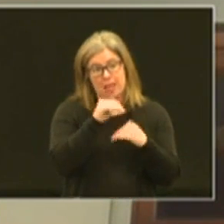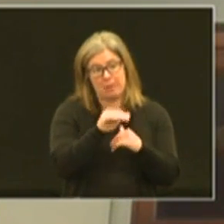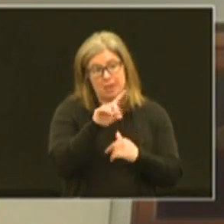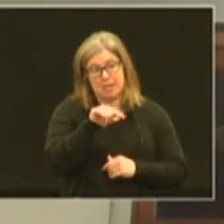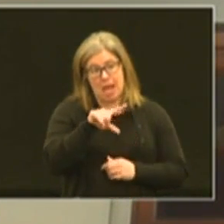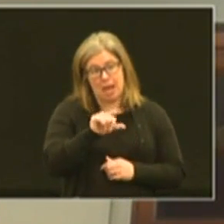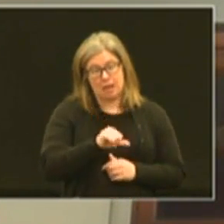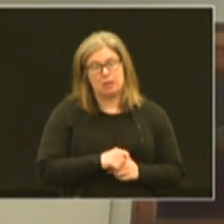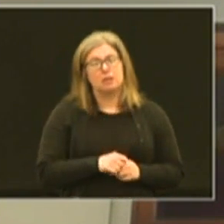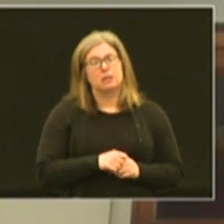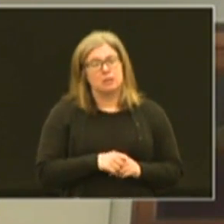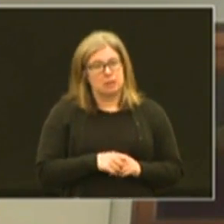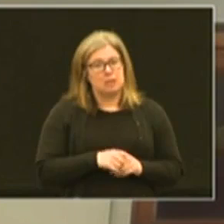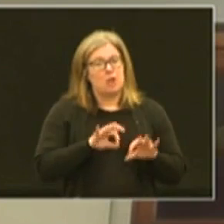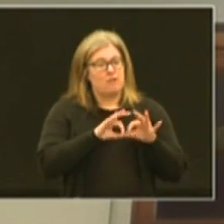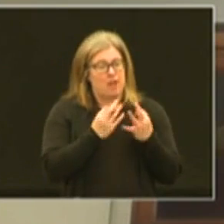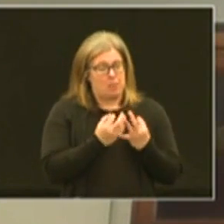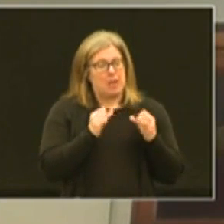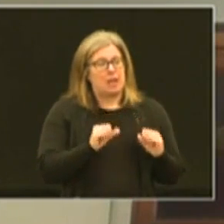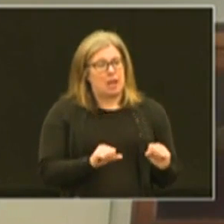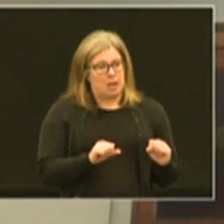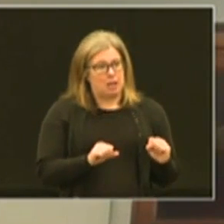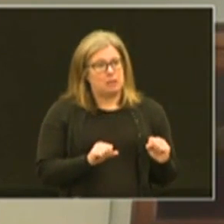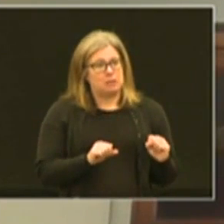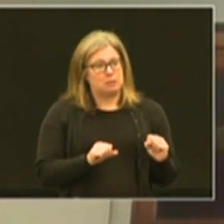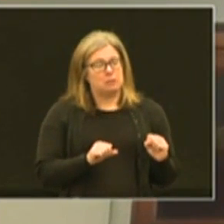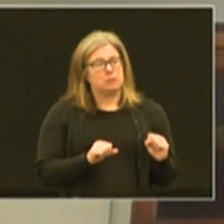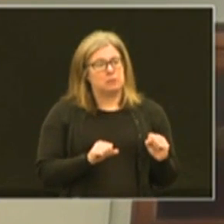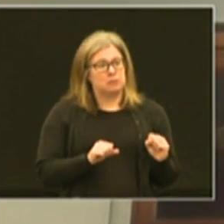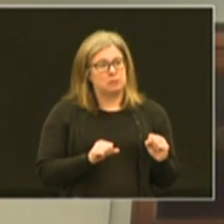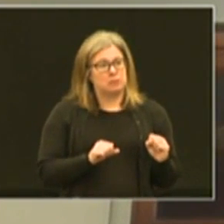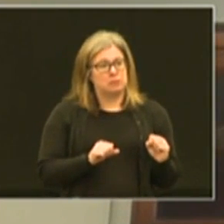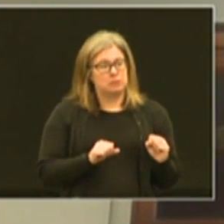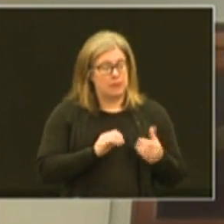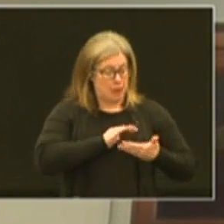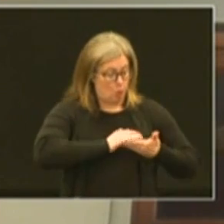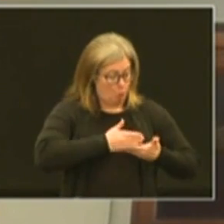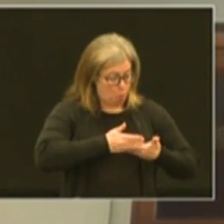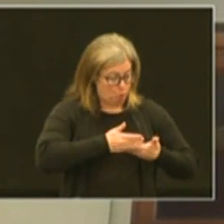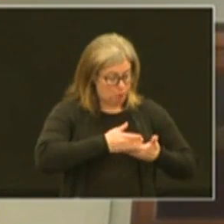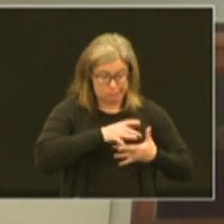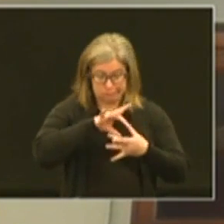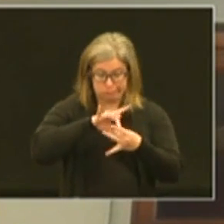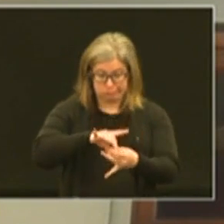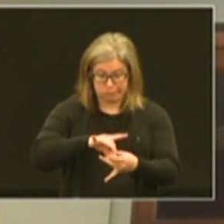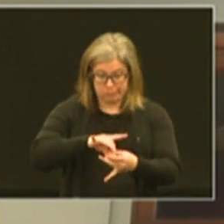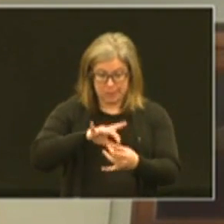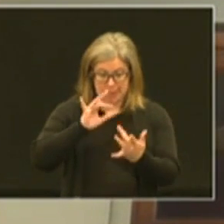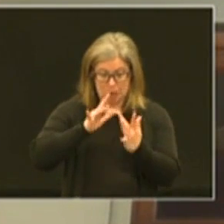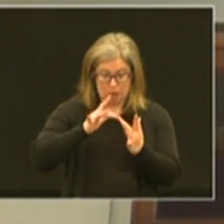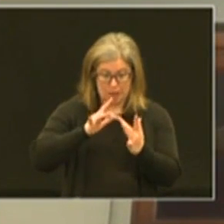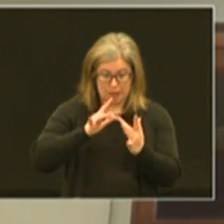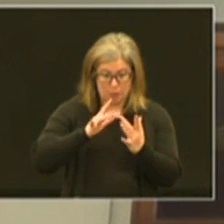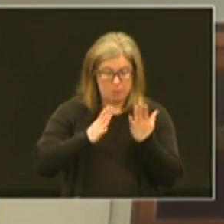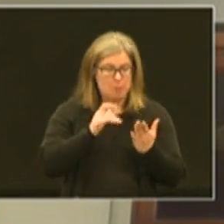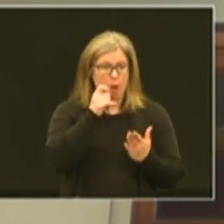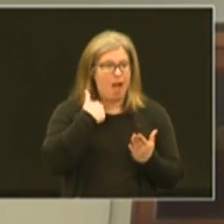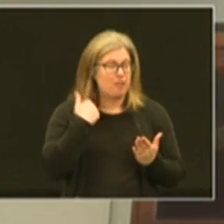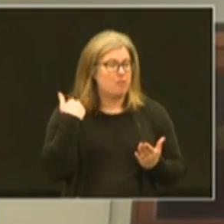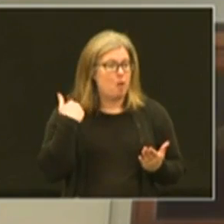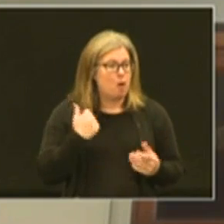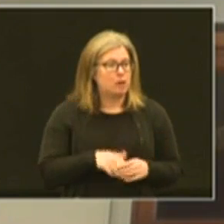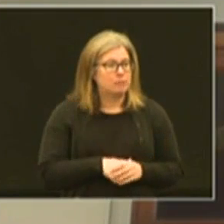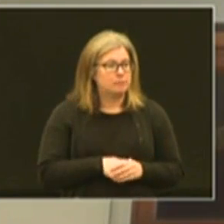data so that a family can take that chromebook connect to the internet where they might not have had it